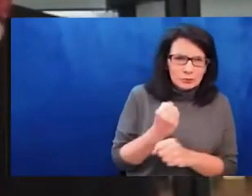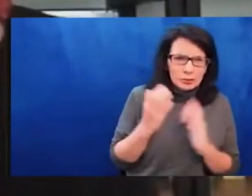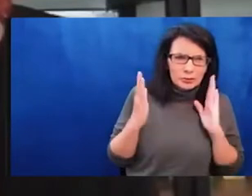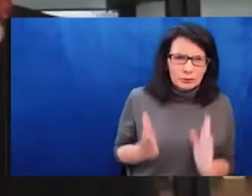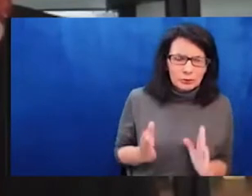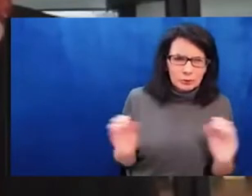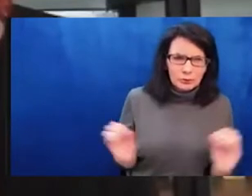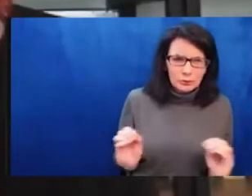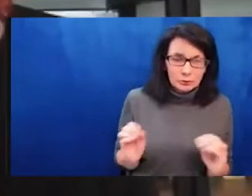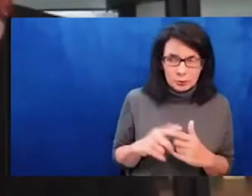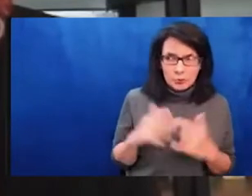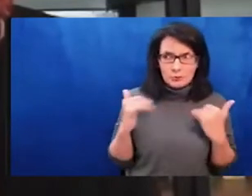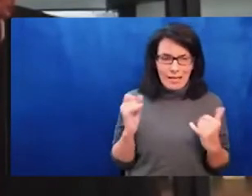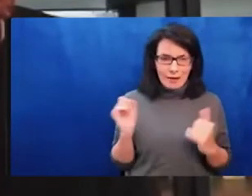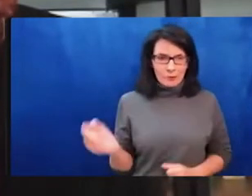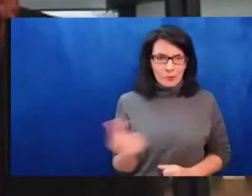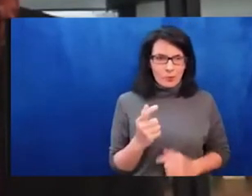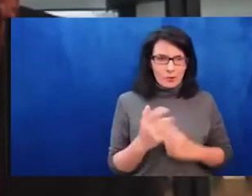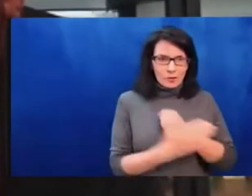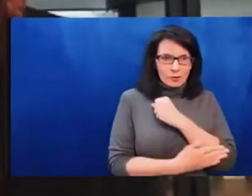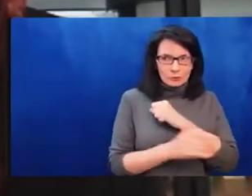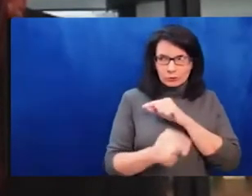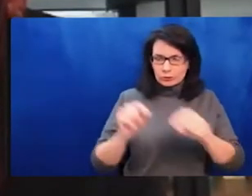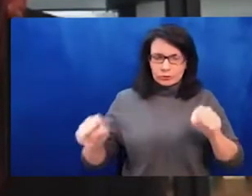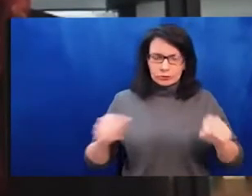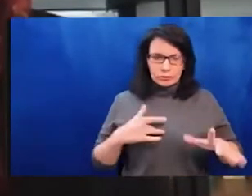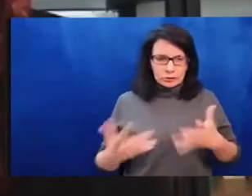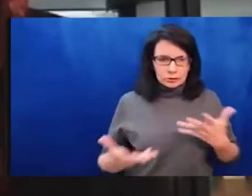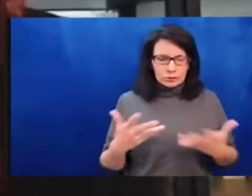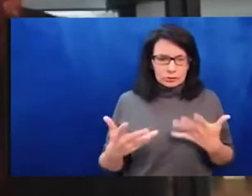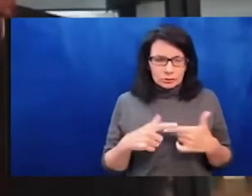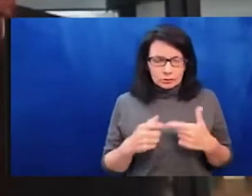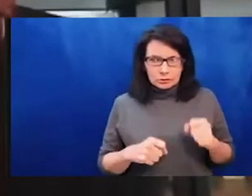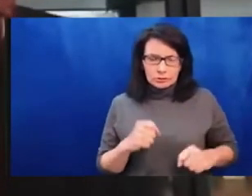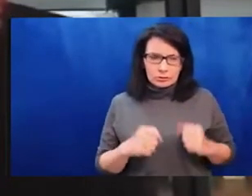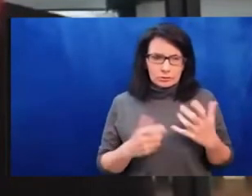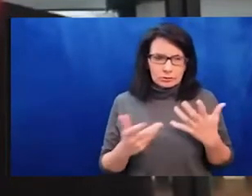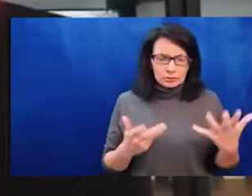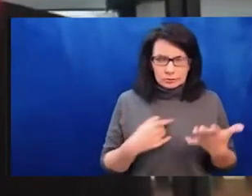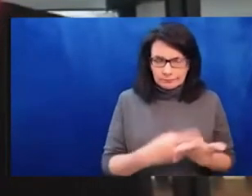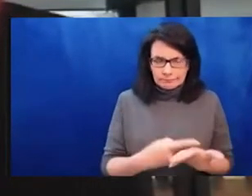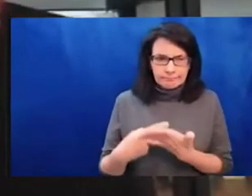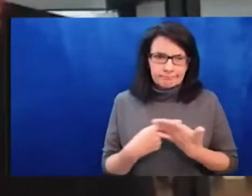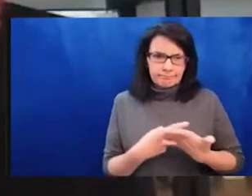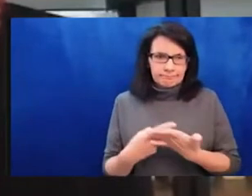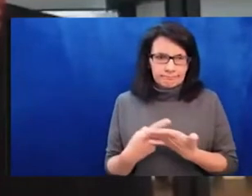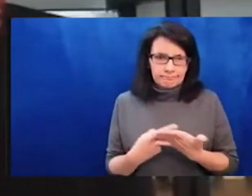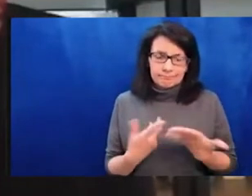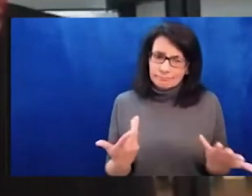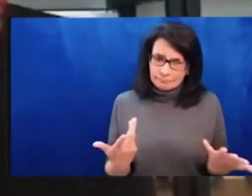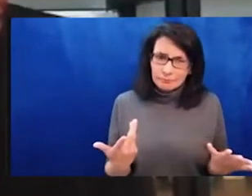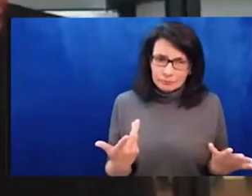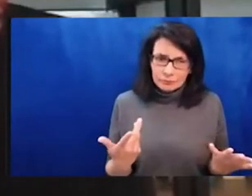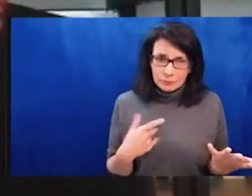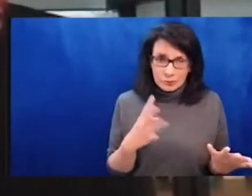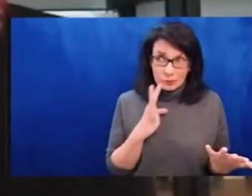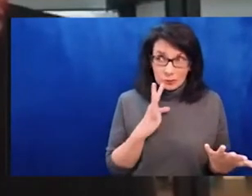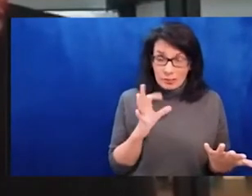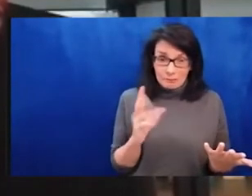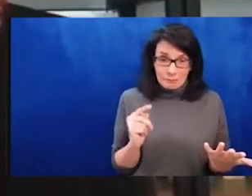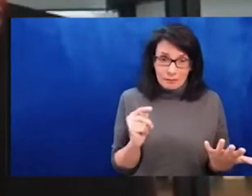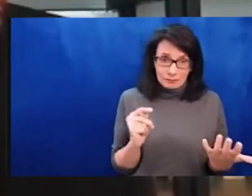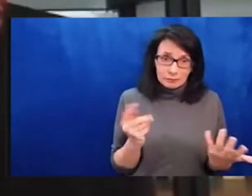this into a global conflict, which as Vladimir Putin has himself, uh, said, uh, in which there will be no, um,